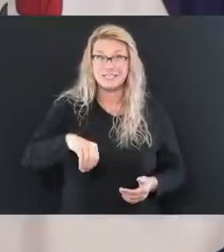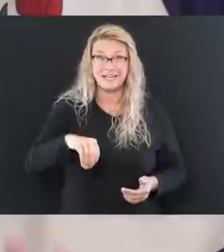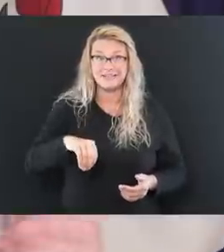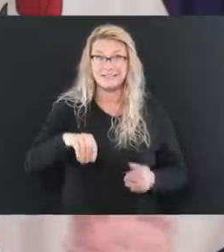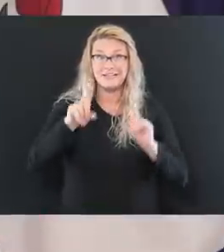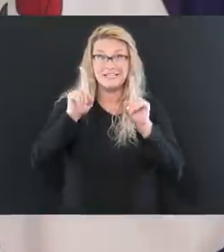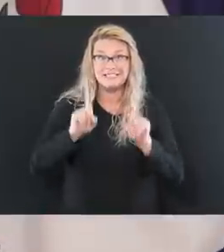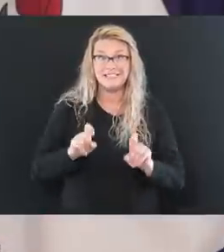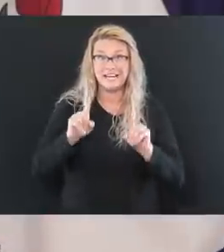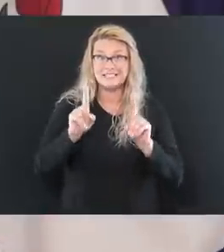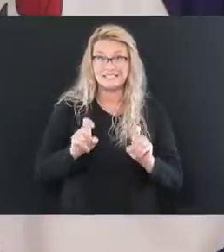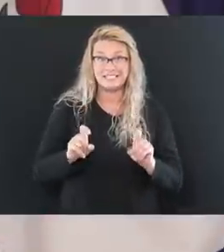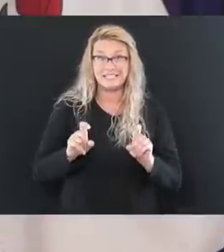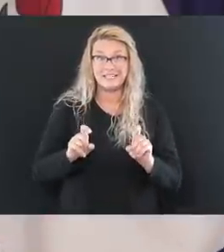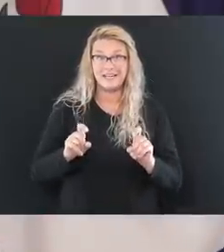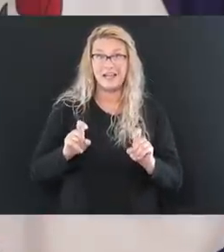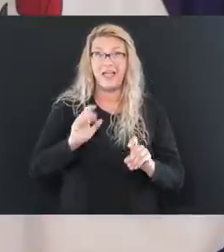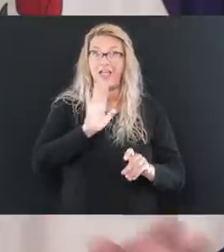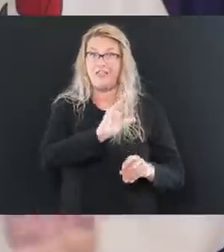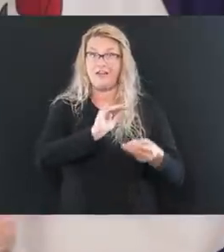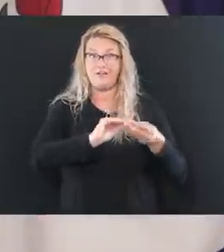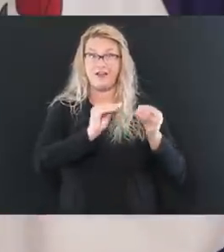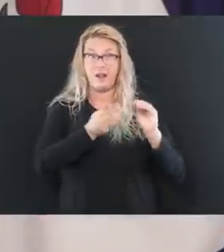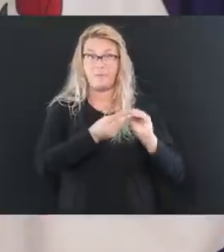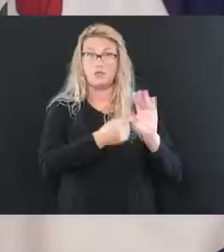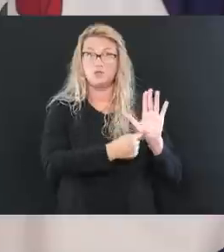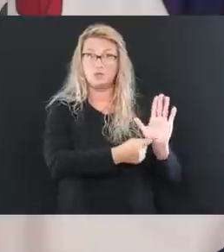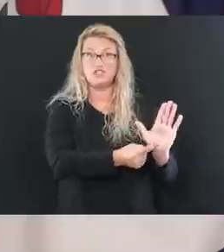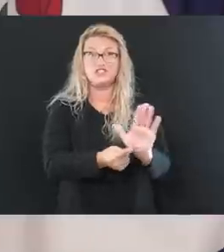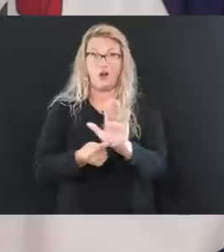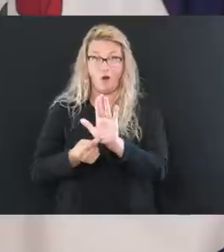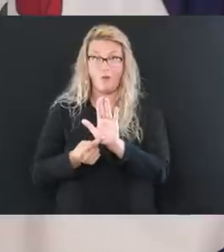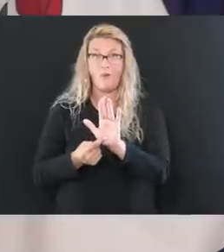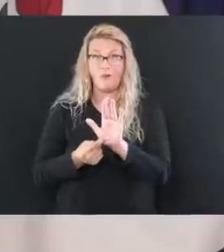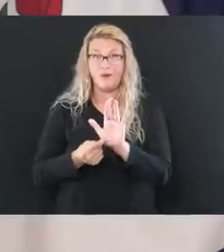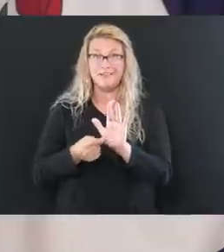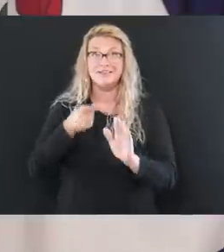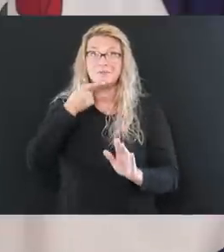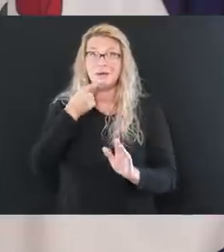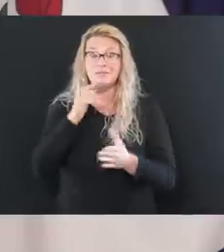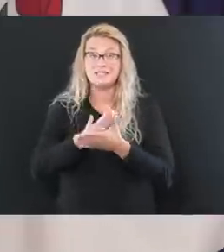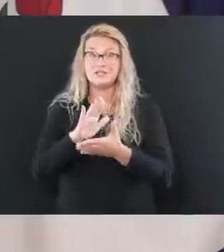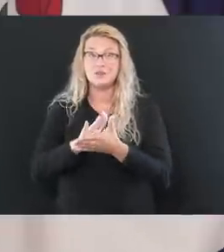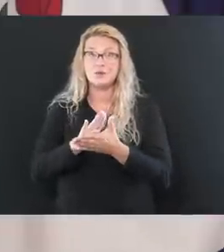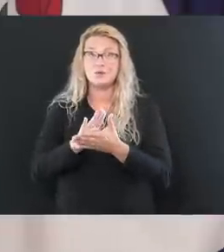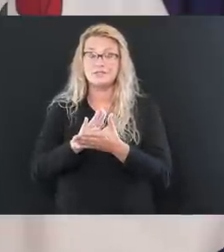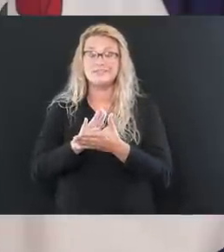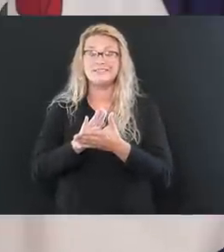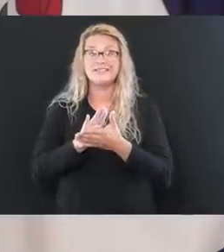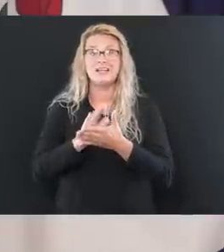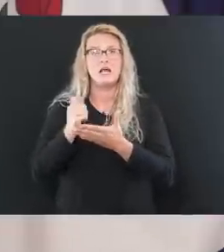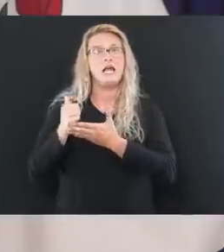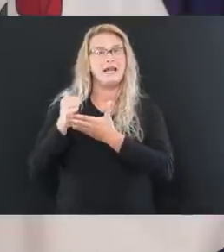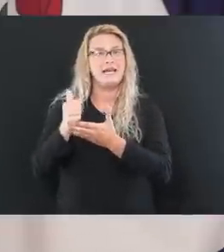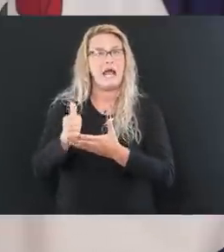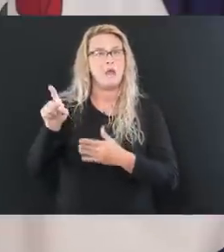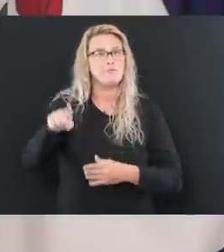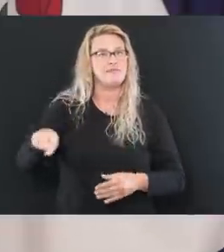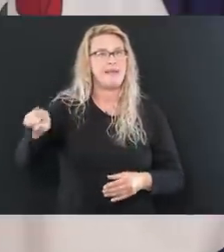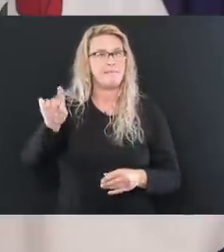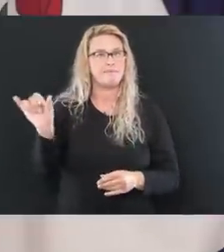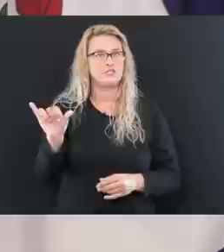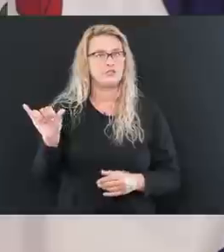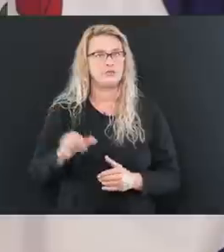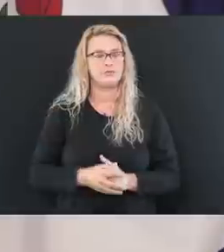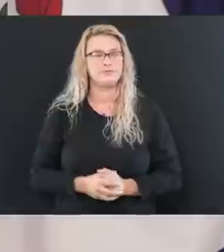and their numbers will reflect well to our public schools and really be able to, to help our public schools and,